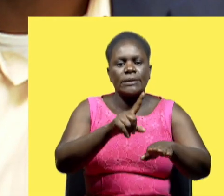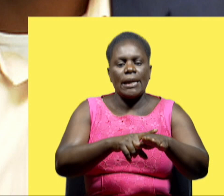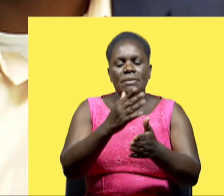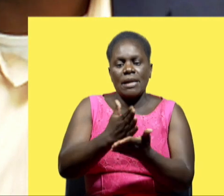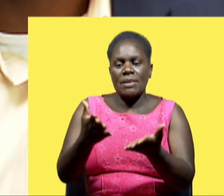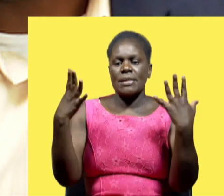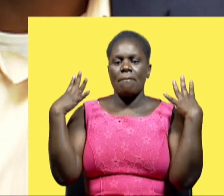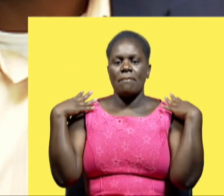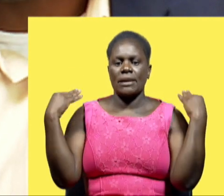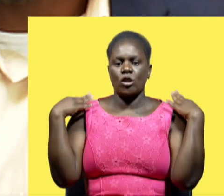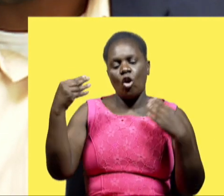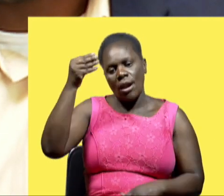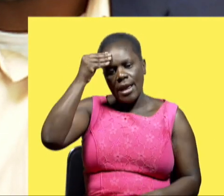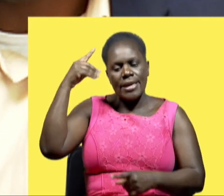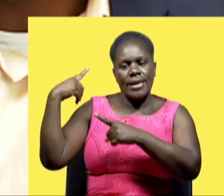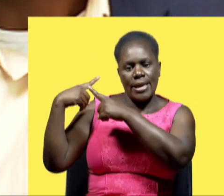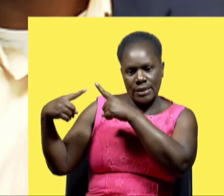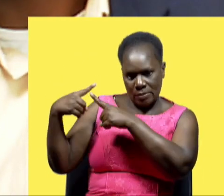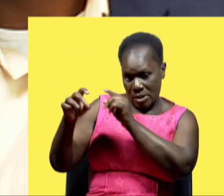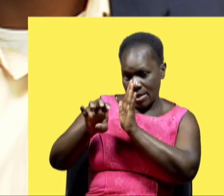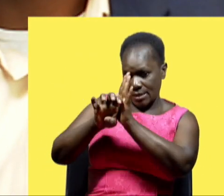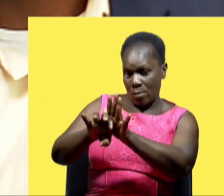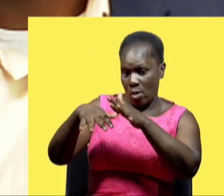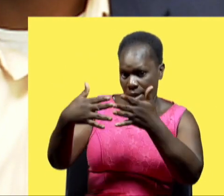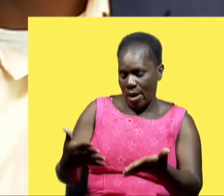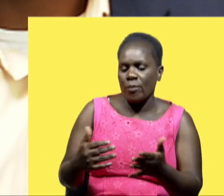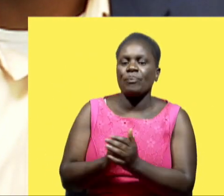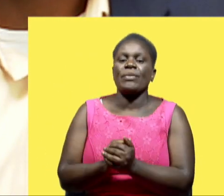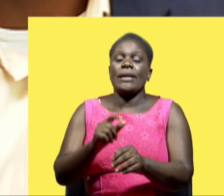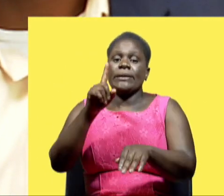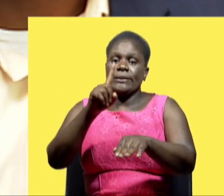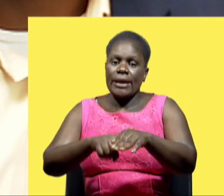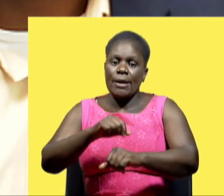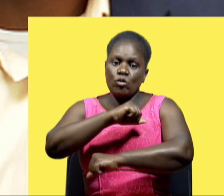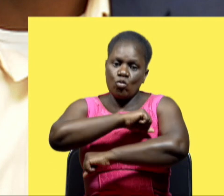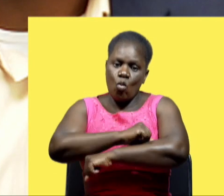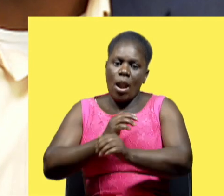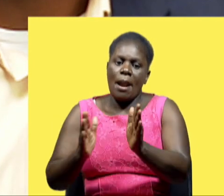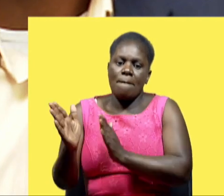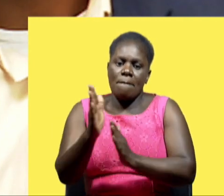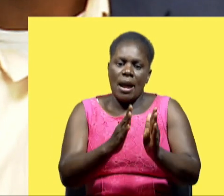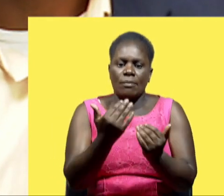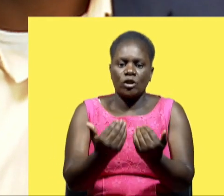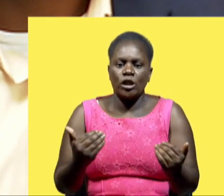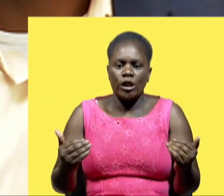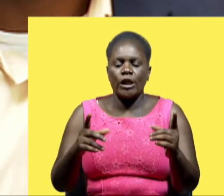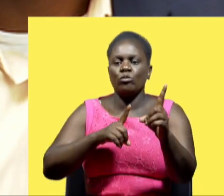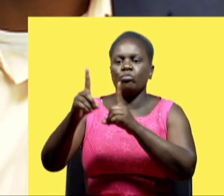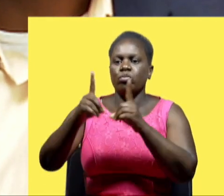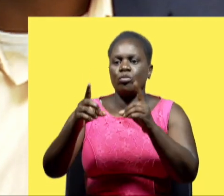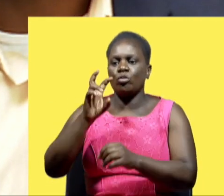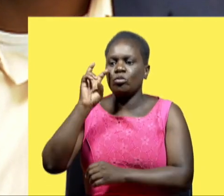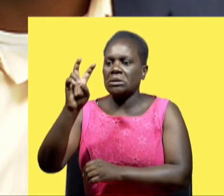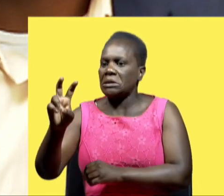some of these practical learning experiences for instance you would find that uh when a school is organizing our children to go out for